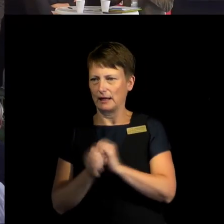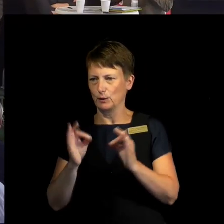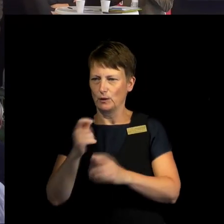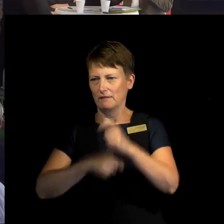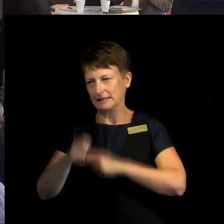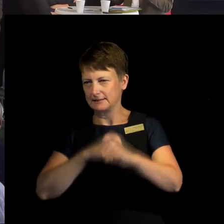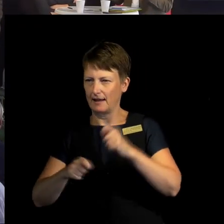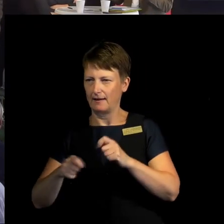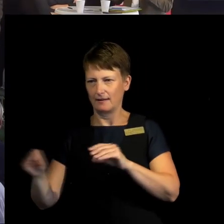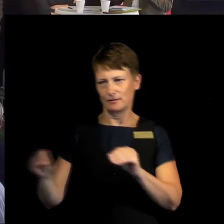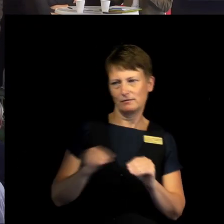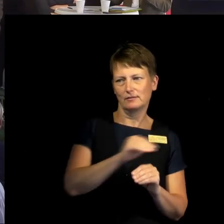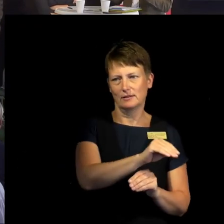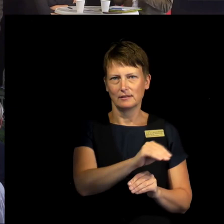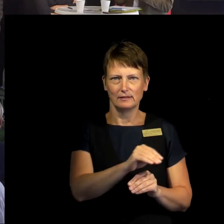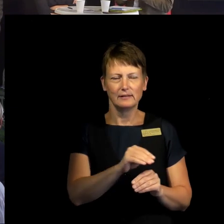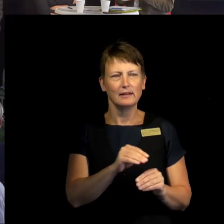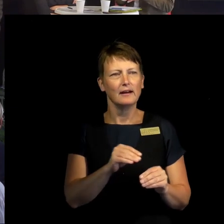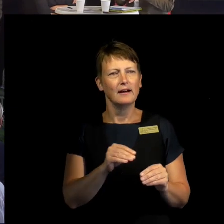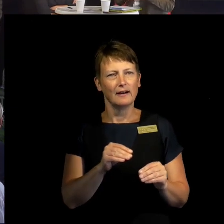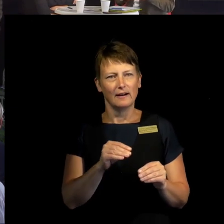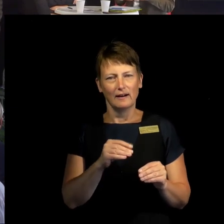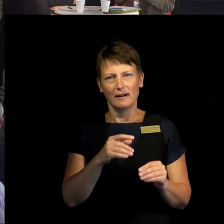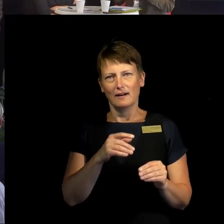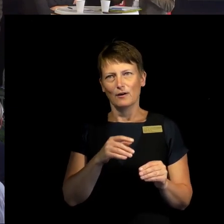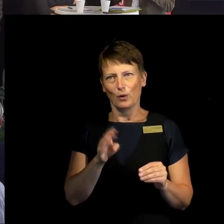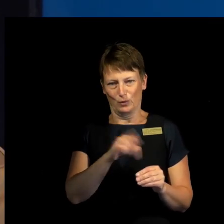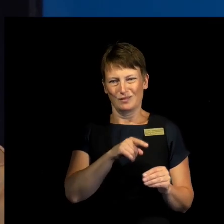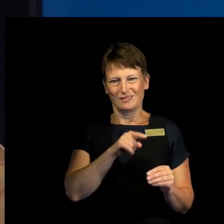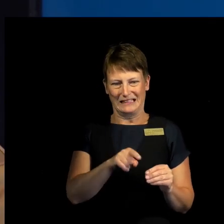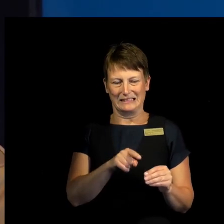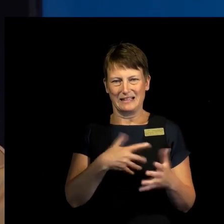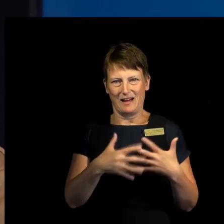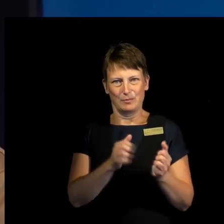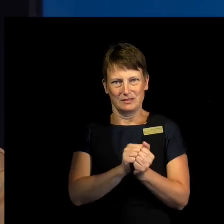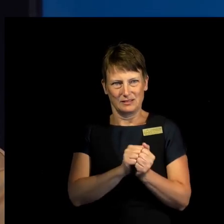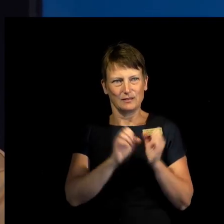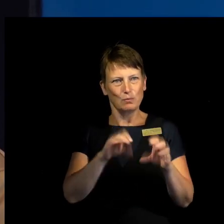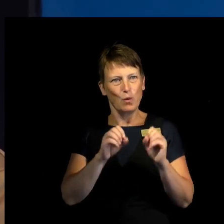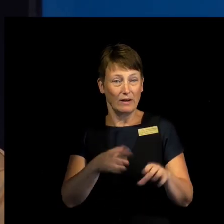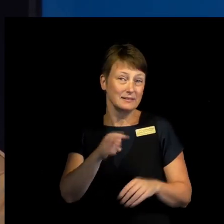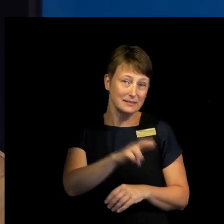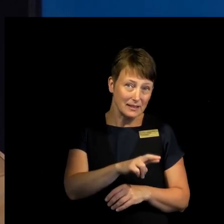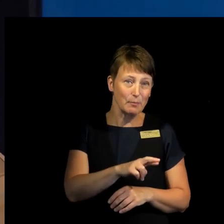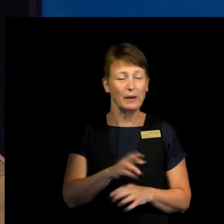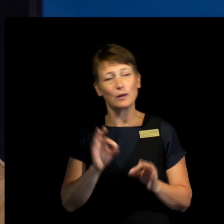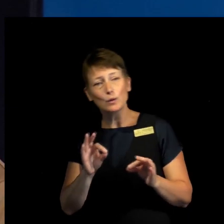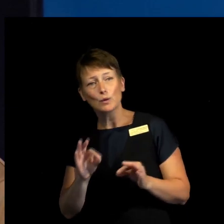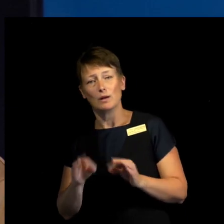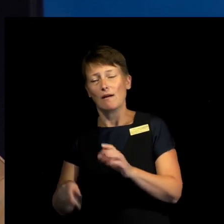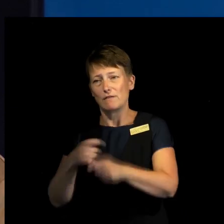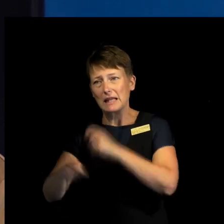had an enormous impact on financing of service provision for sexual reproductive health and rights.